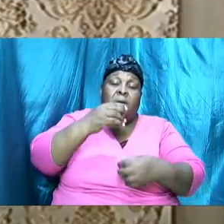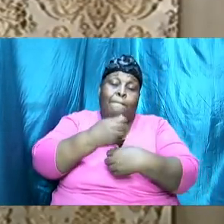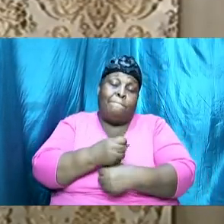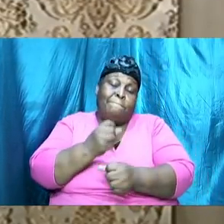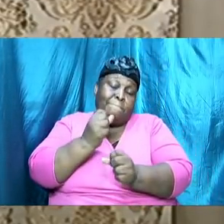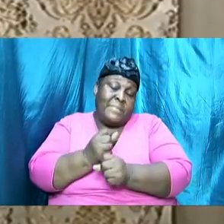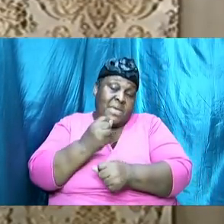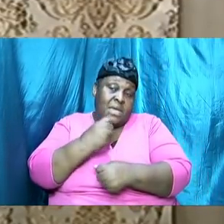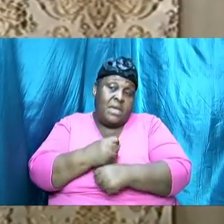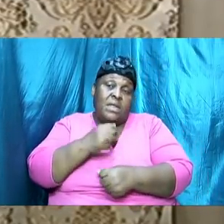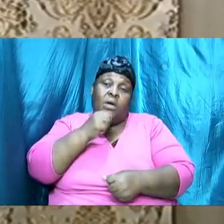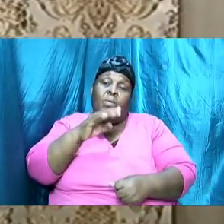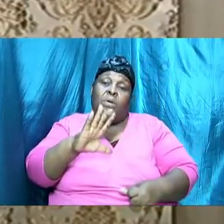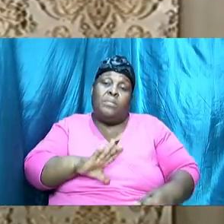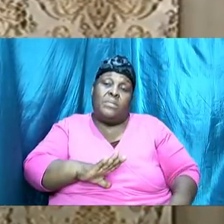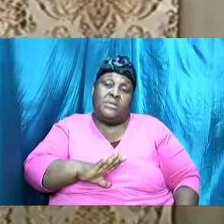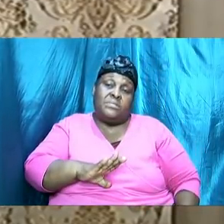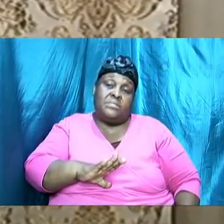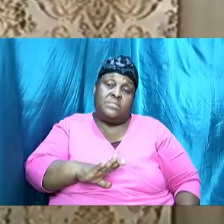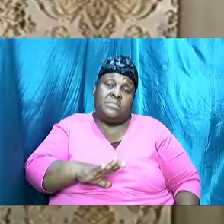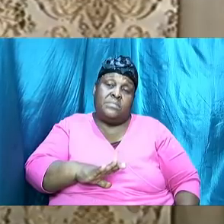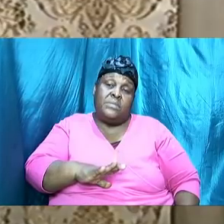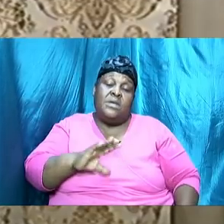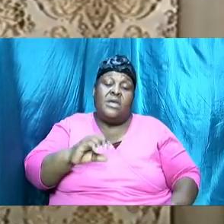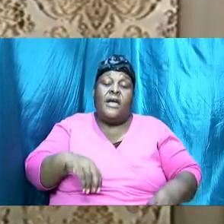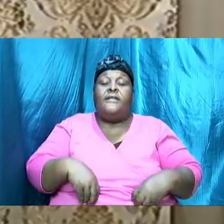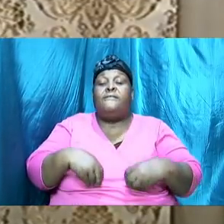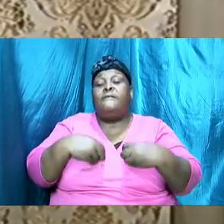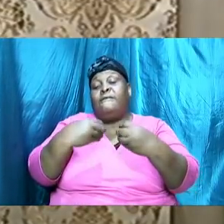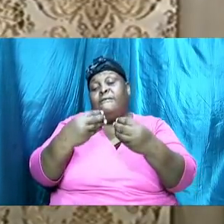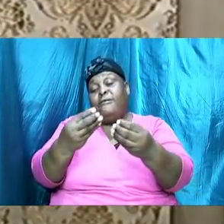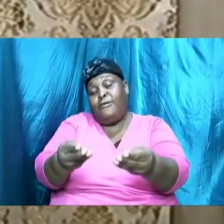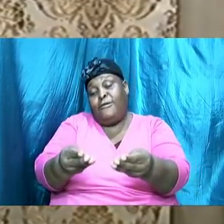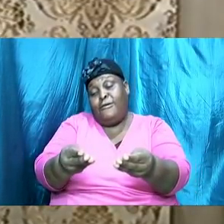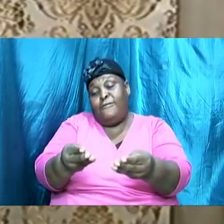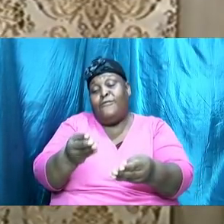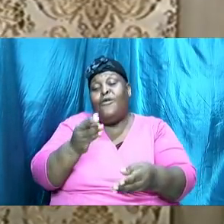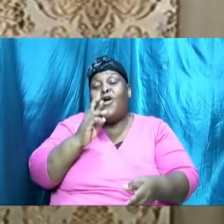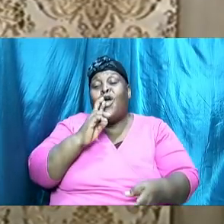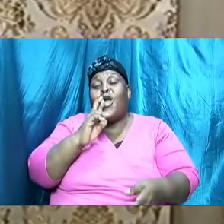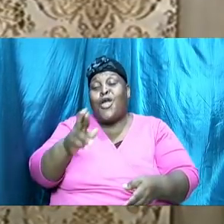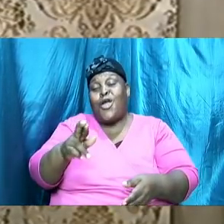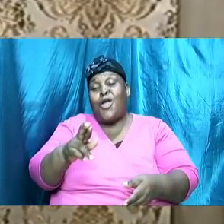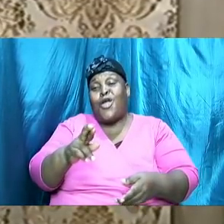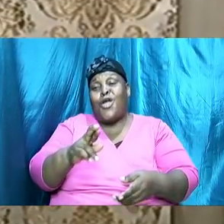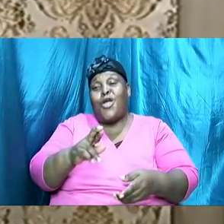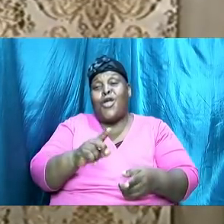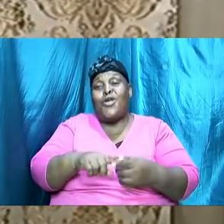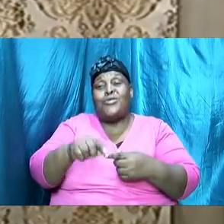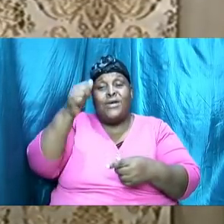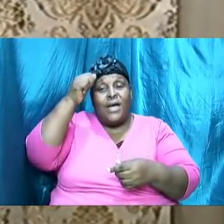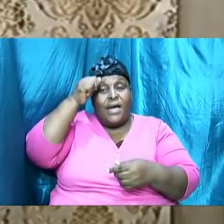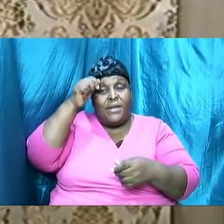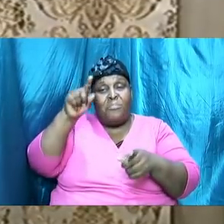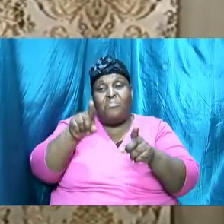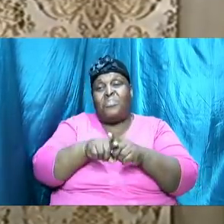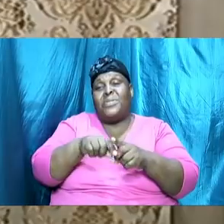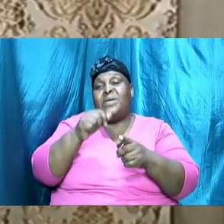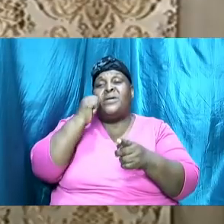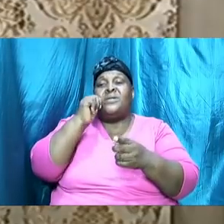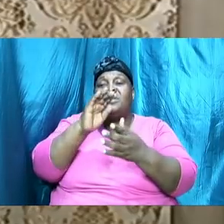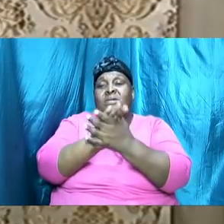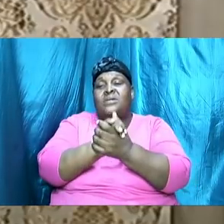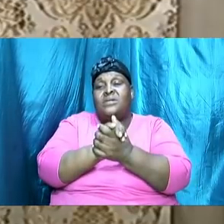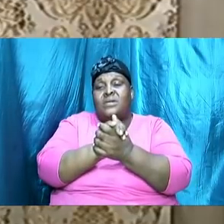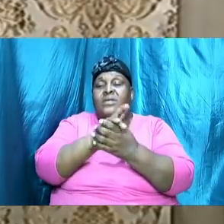a woman and presented and he used the